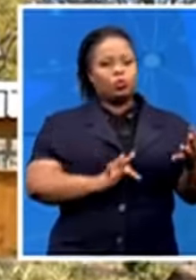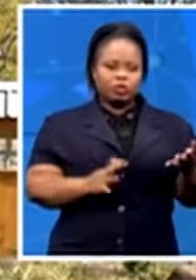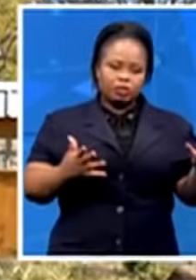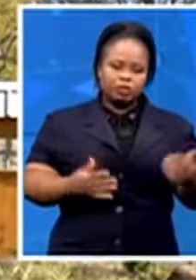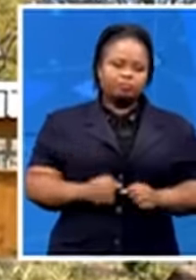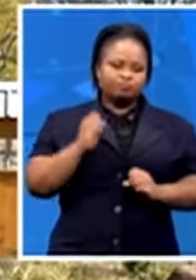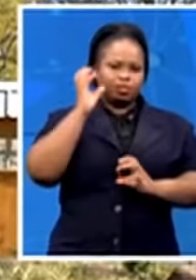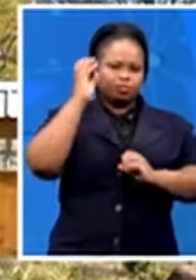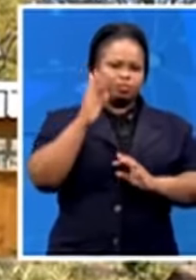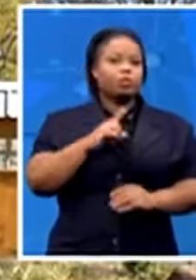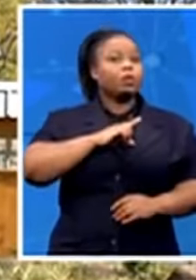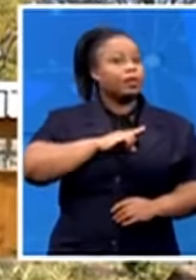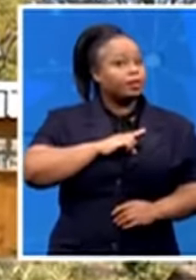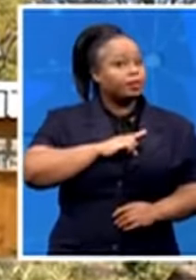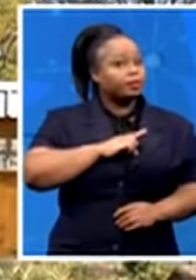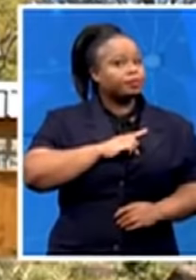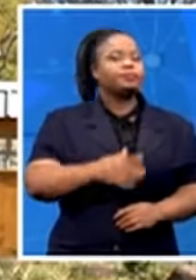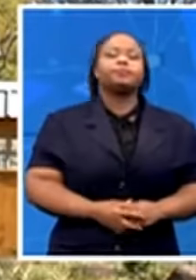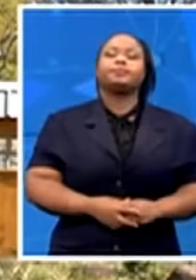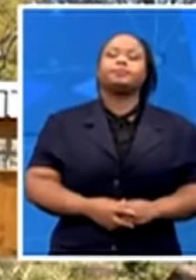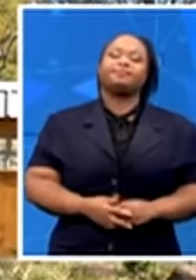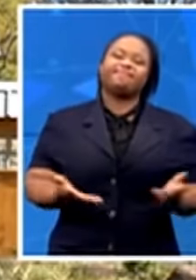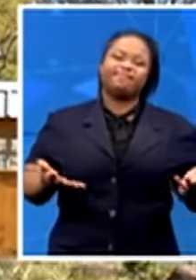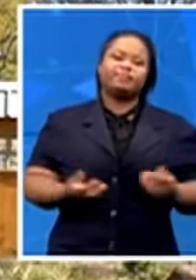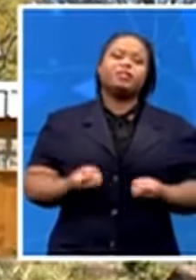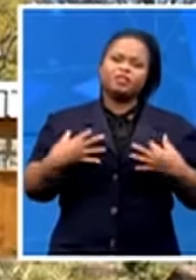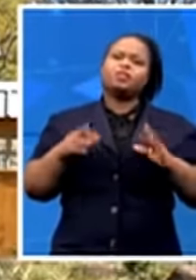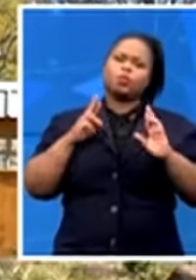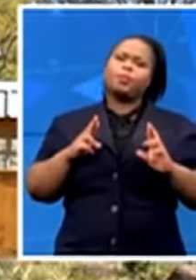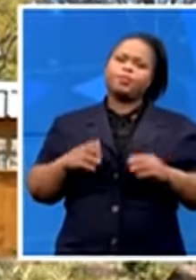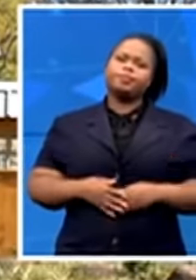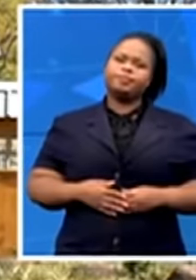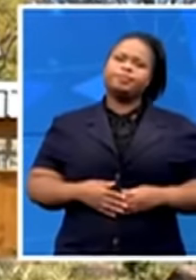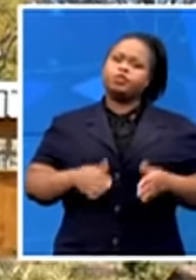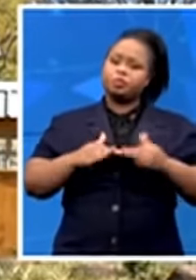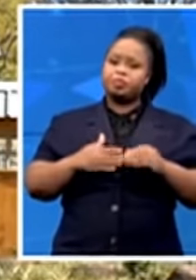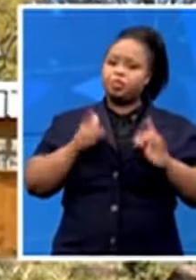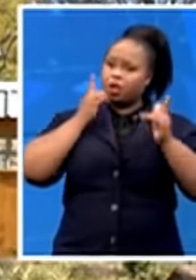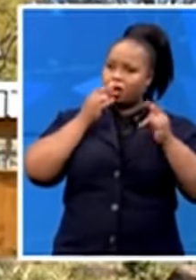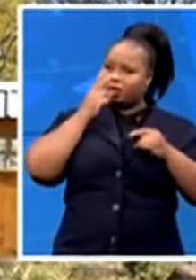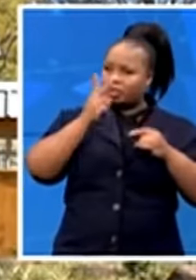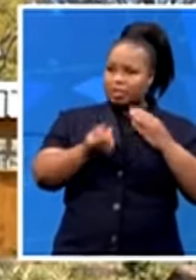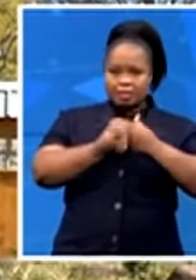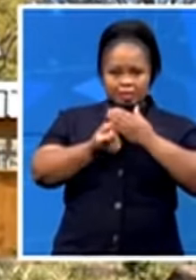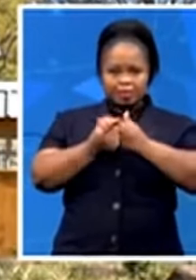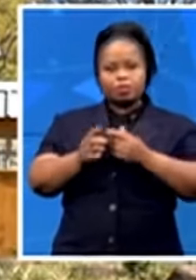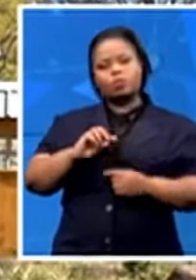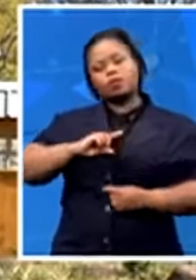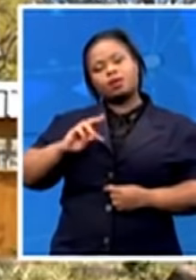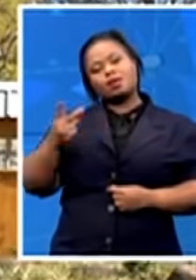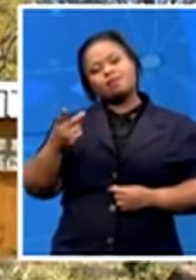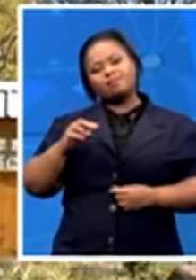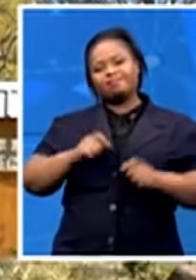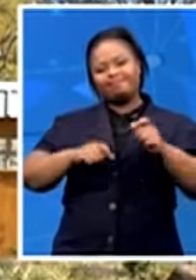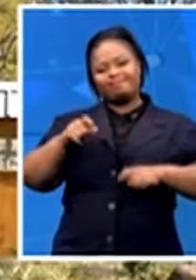It's because it gives us hope, isn't it, as citizens who are watching this, because there are people out there who are going the extra mile to